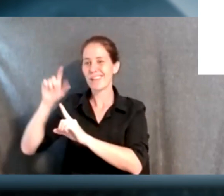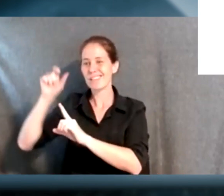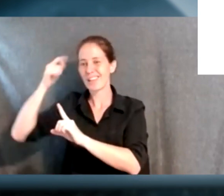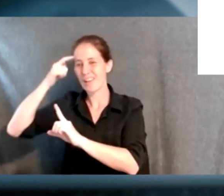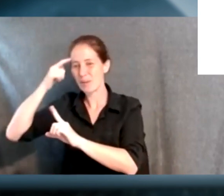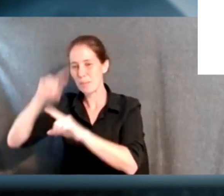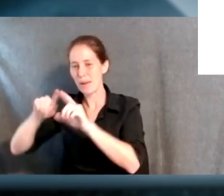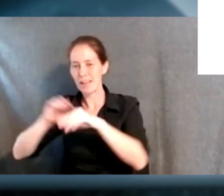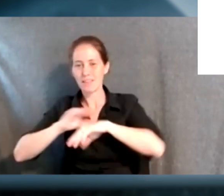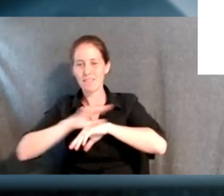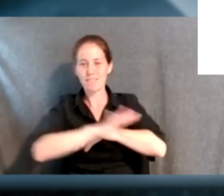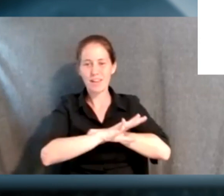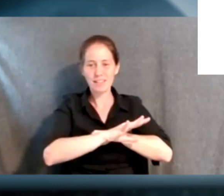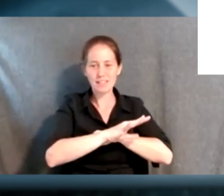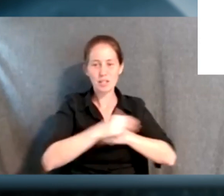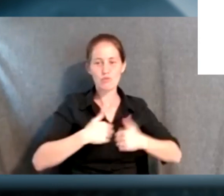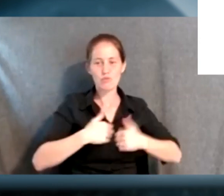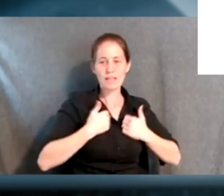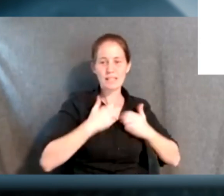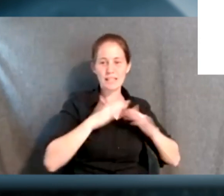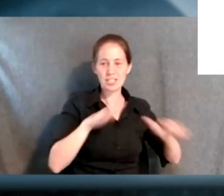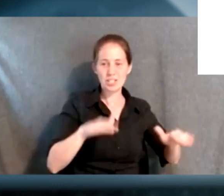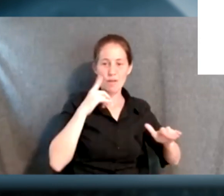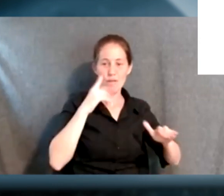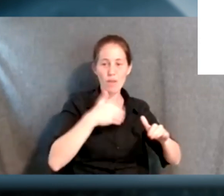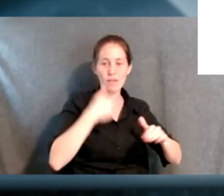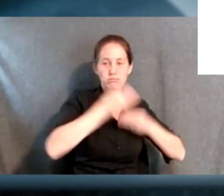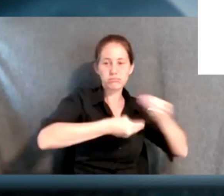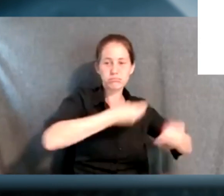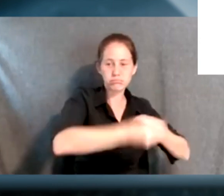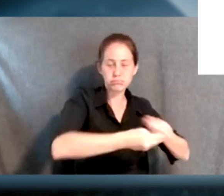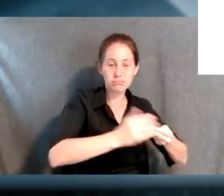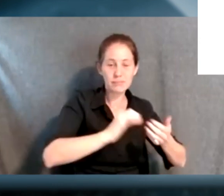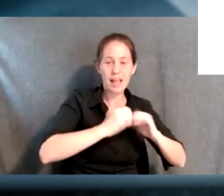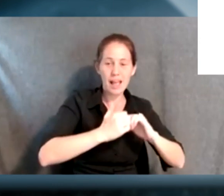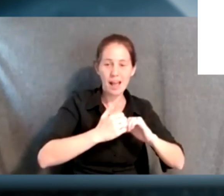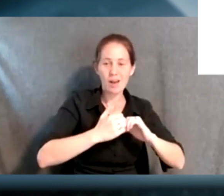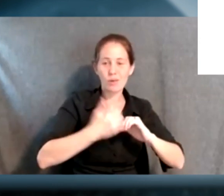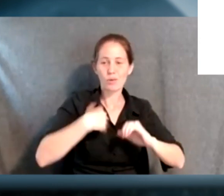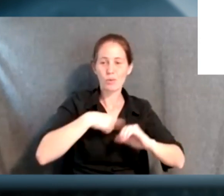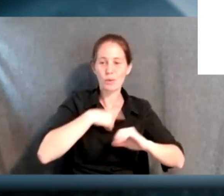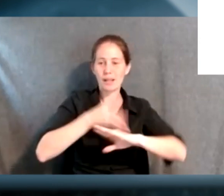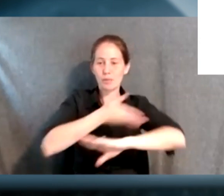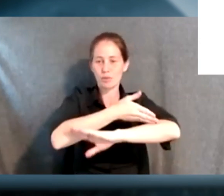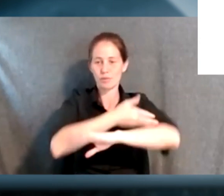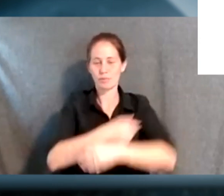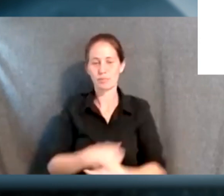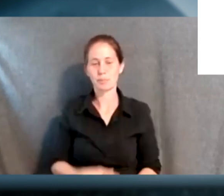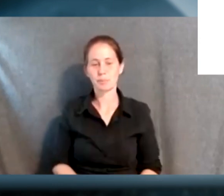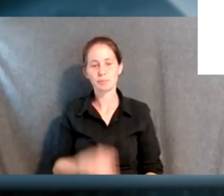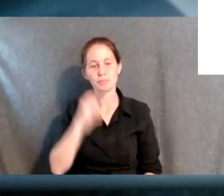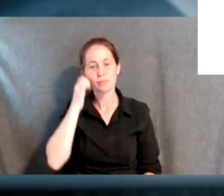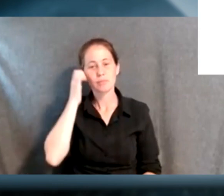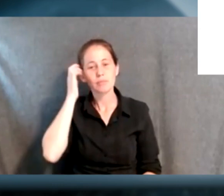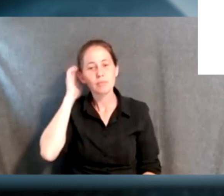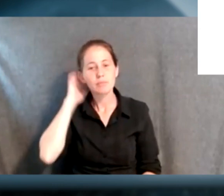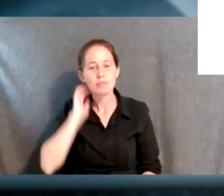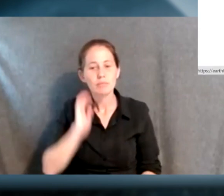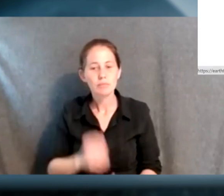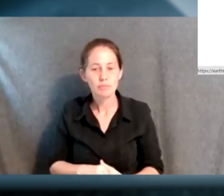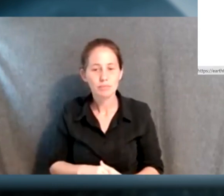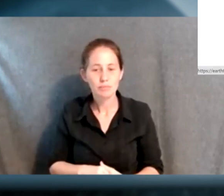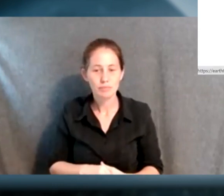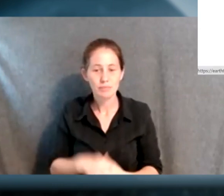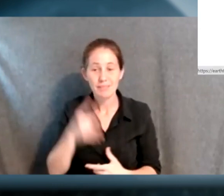affecting residents and children and the next generation, and what can we do to make that better for people? The first